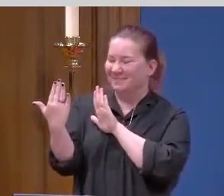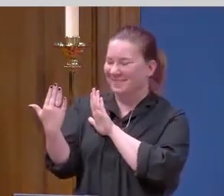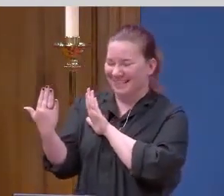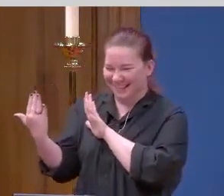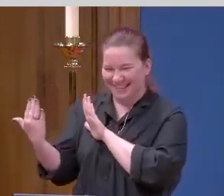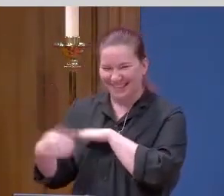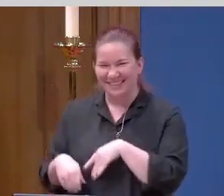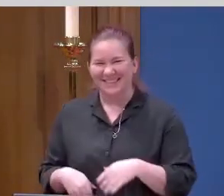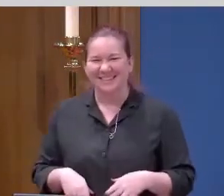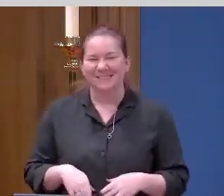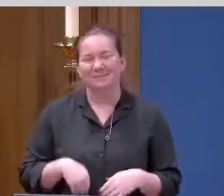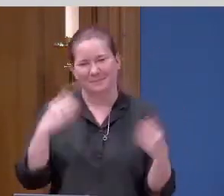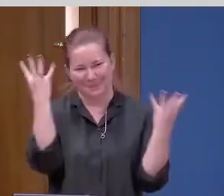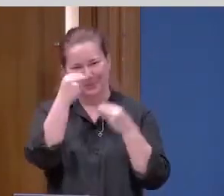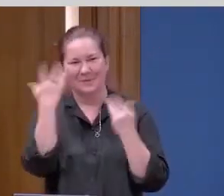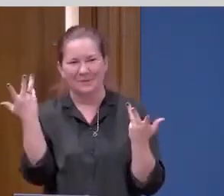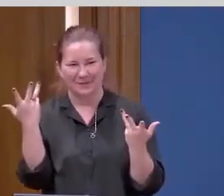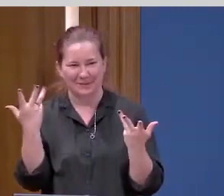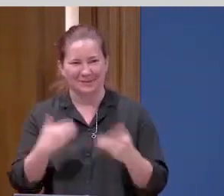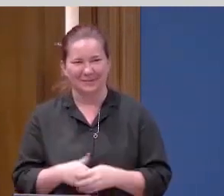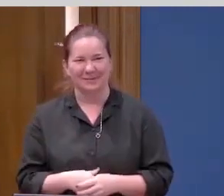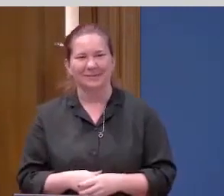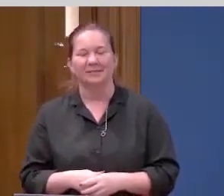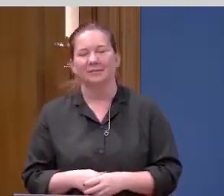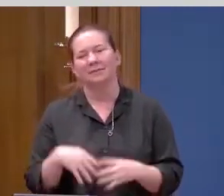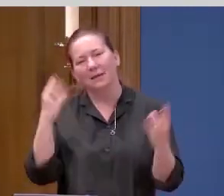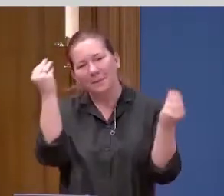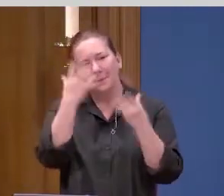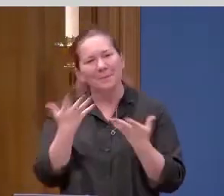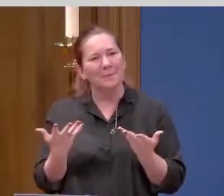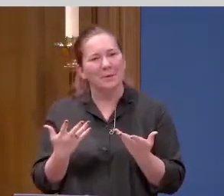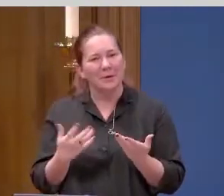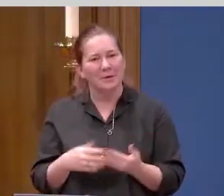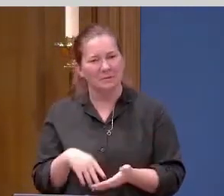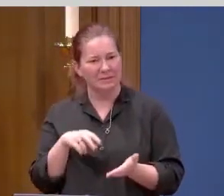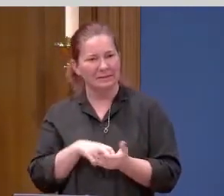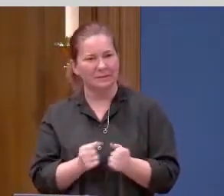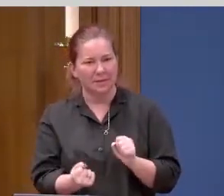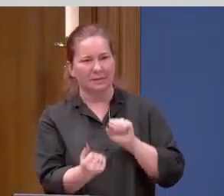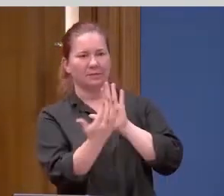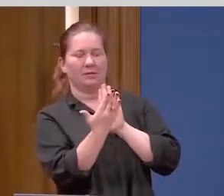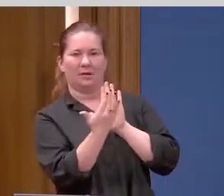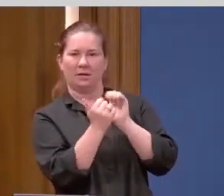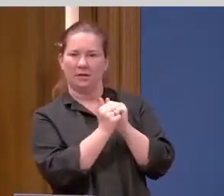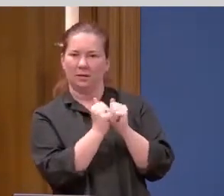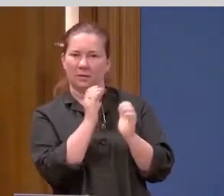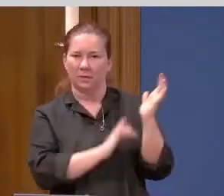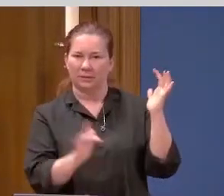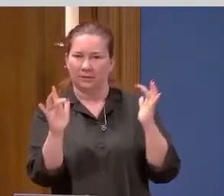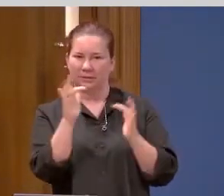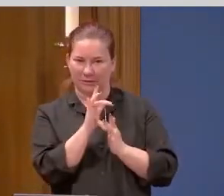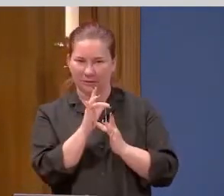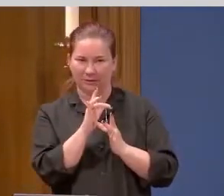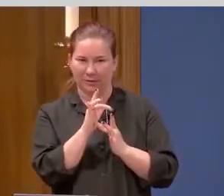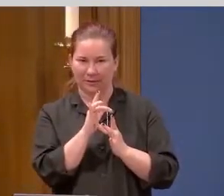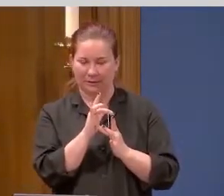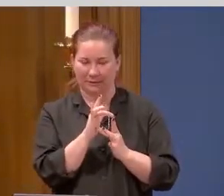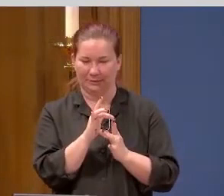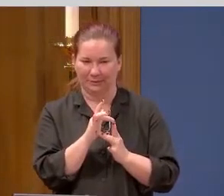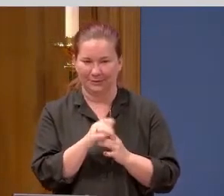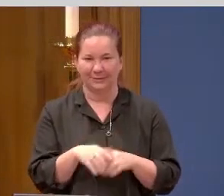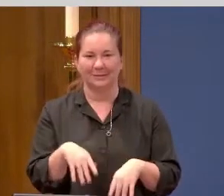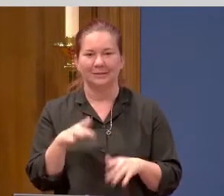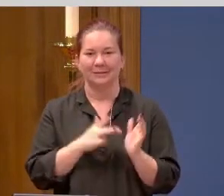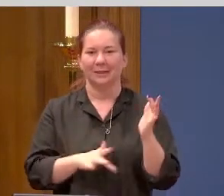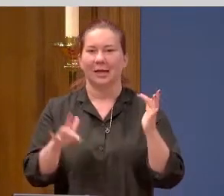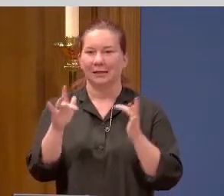There you go. It's beautiful. It's beautiful to stand before Jesus. To have Jesus, in the midst of your